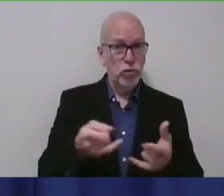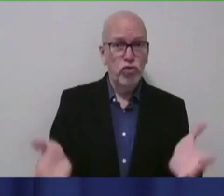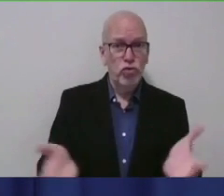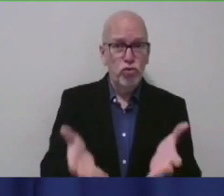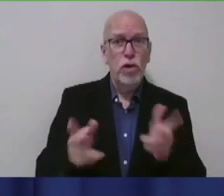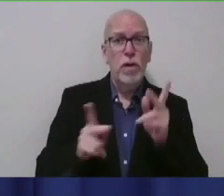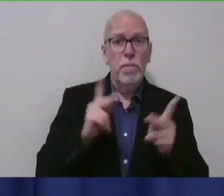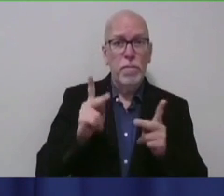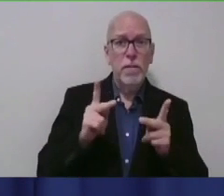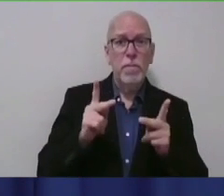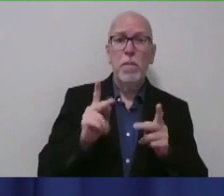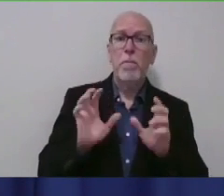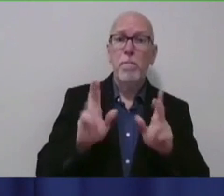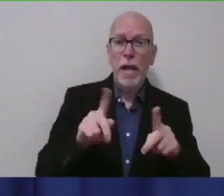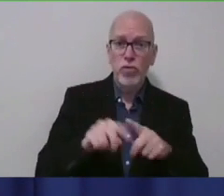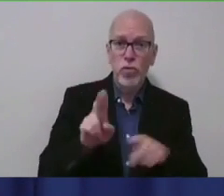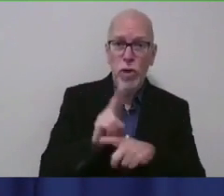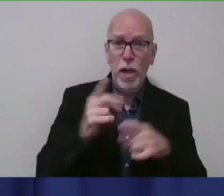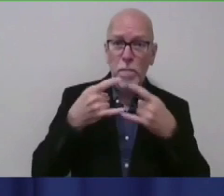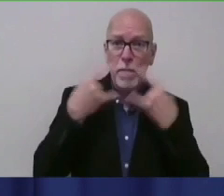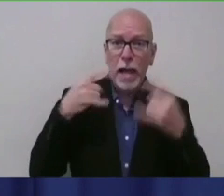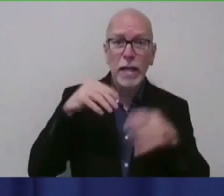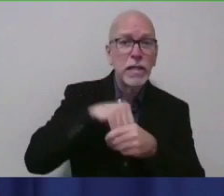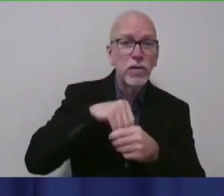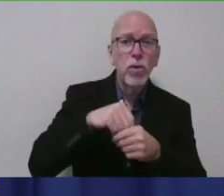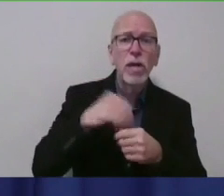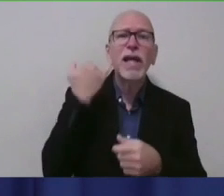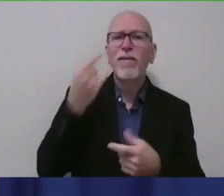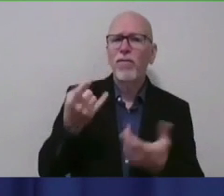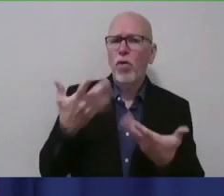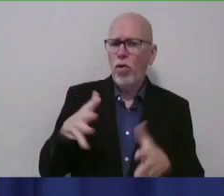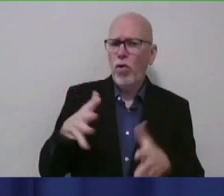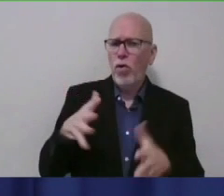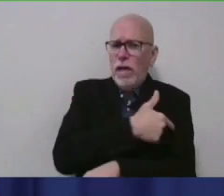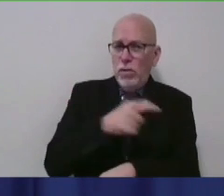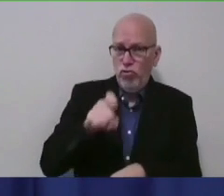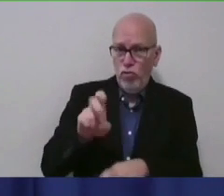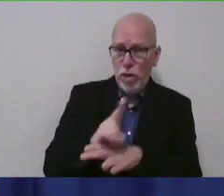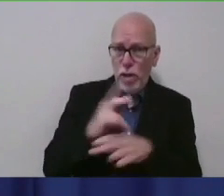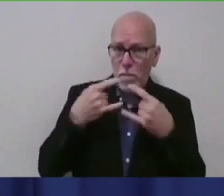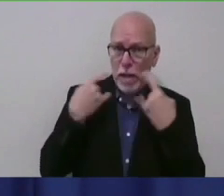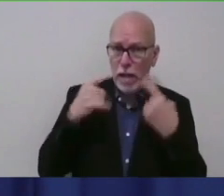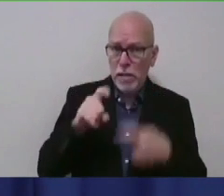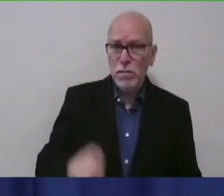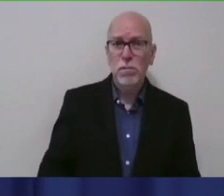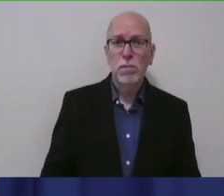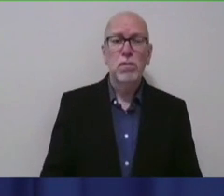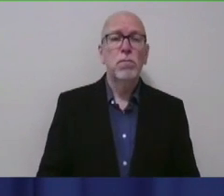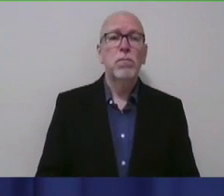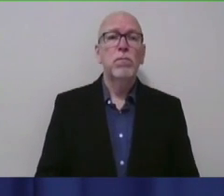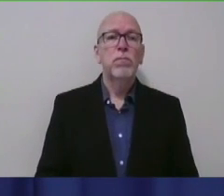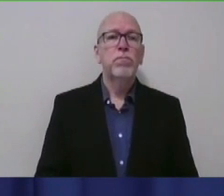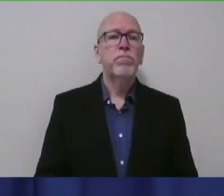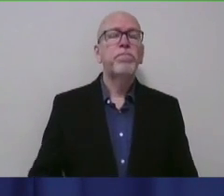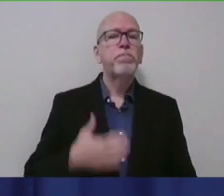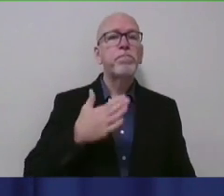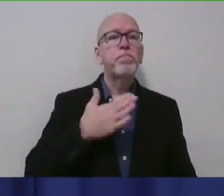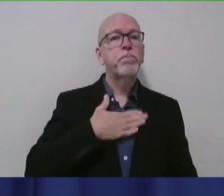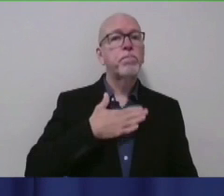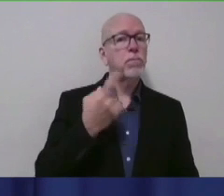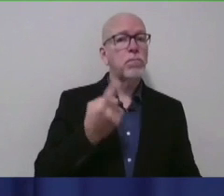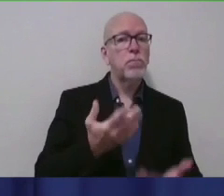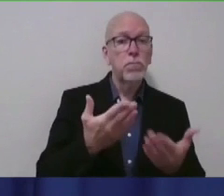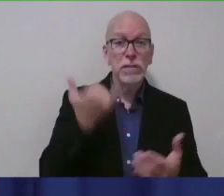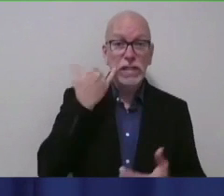to go back to wearing masks indoors, even if they're fully vaccinated? The only recommendation that I would have for that is, I think if you're